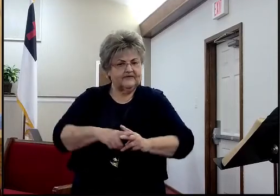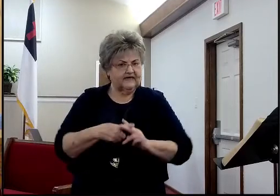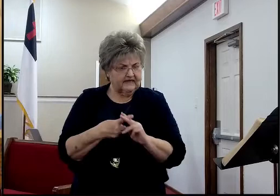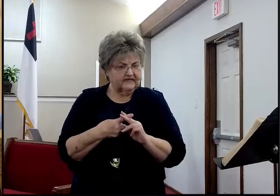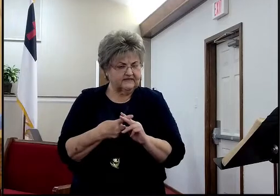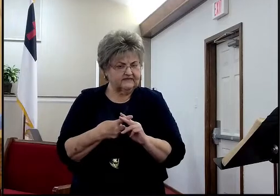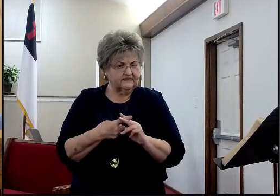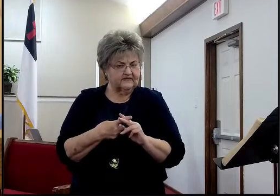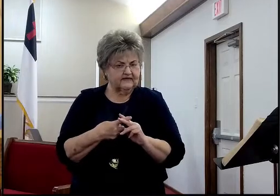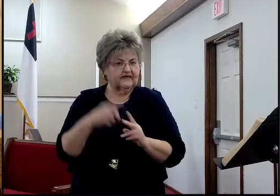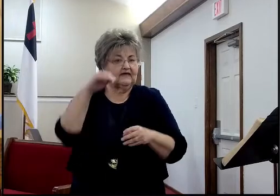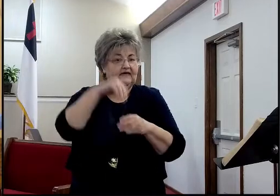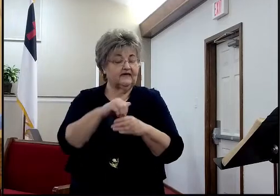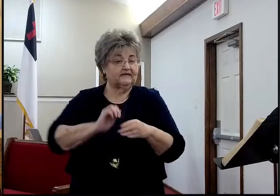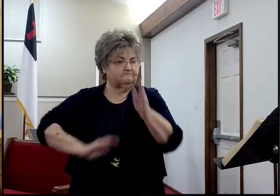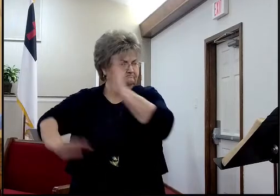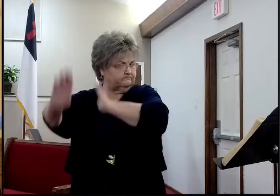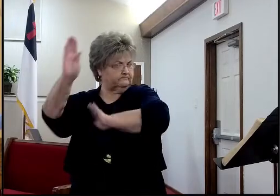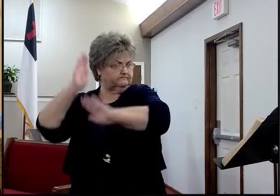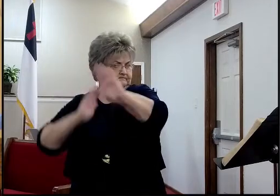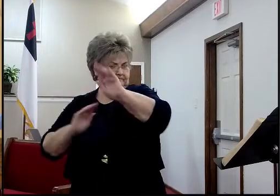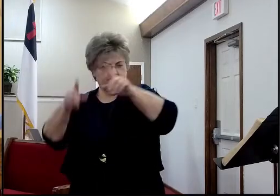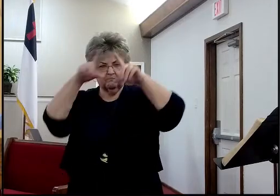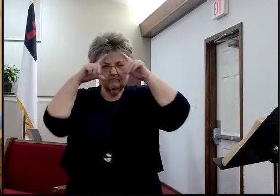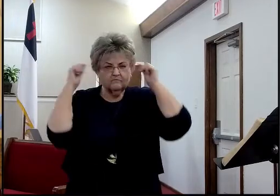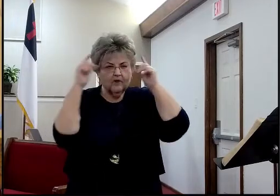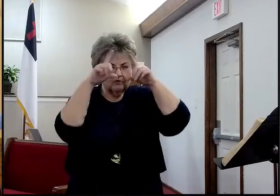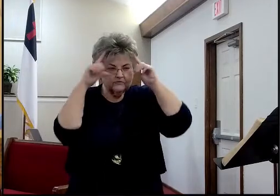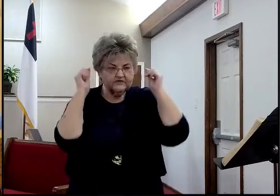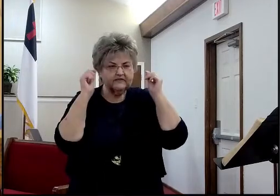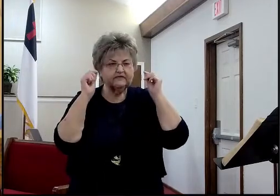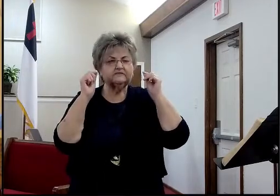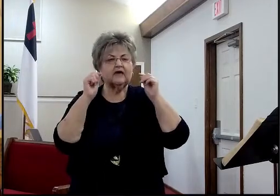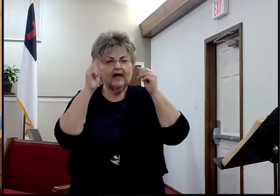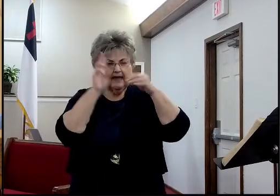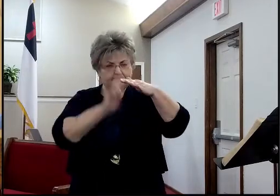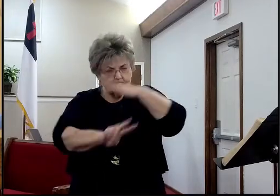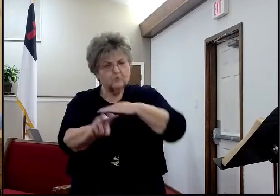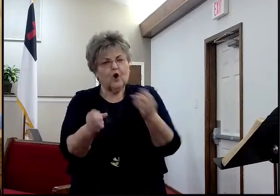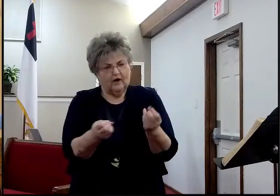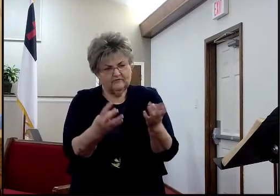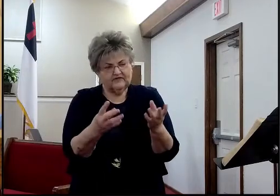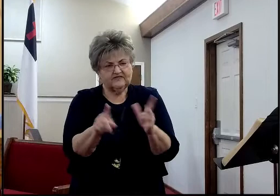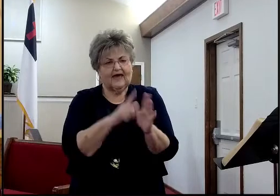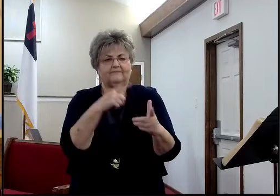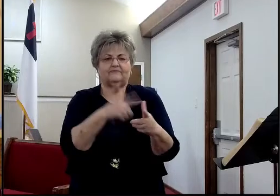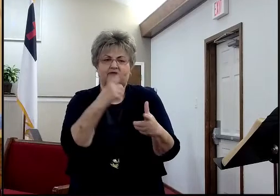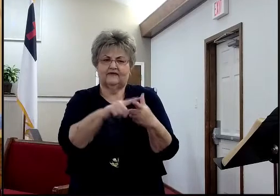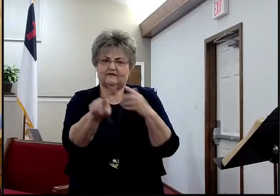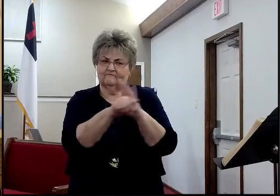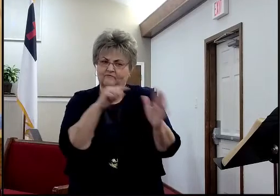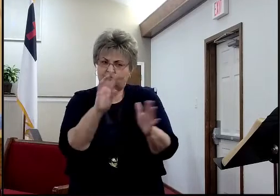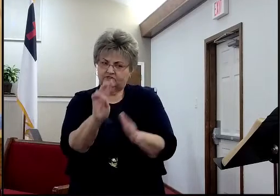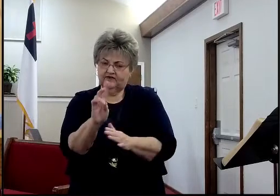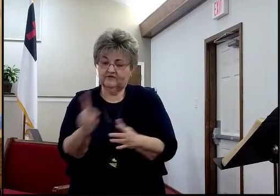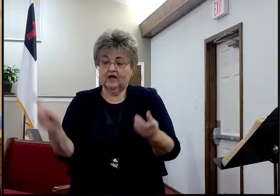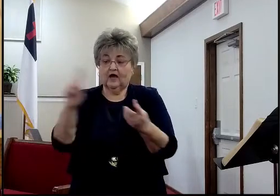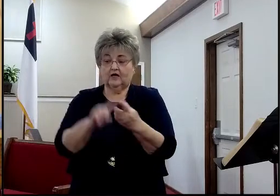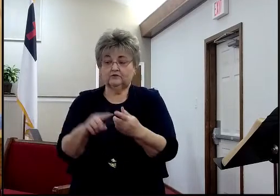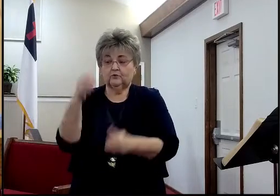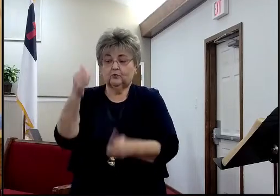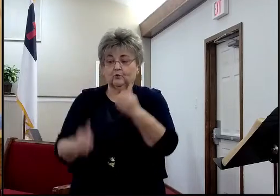he begins, in the days of Moses, and the prophets, and all those things, and he gets down to verse number 7 though, and he says, unto which